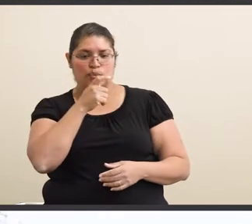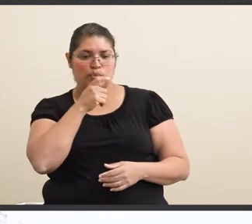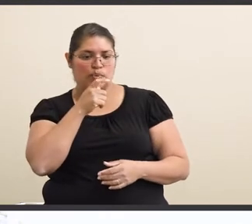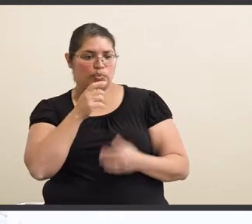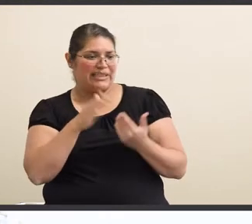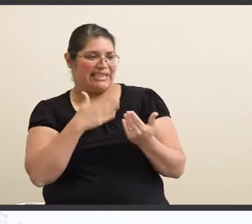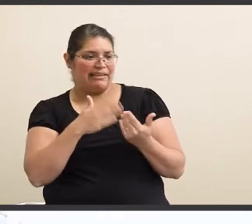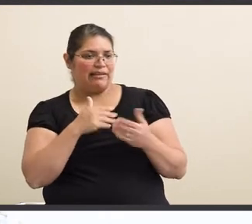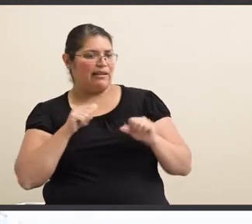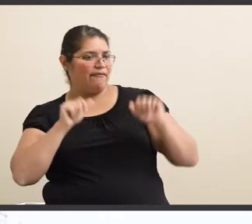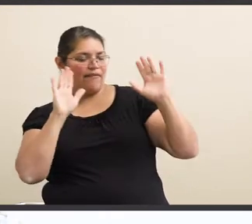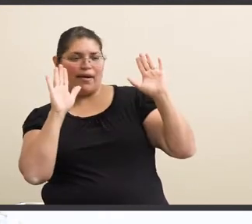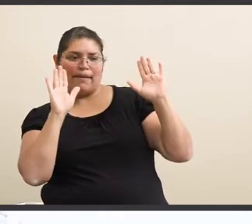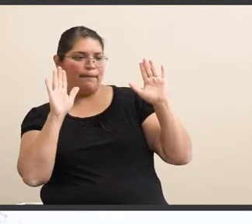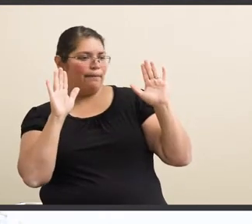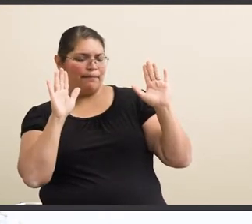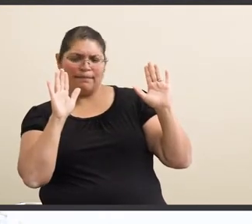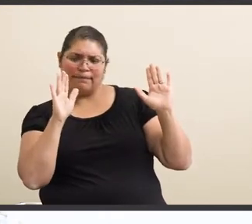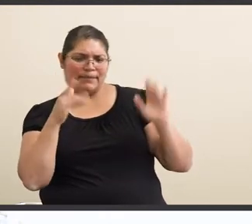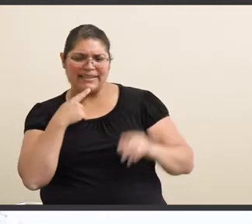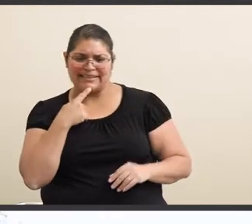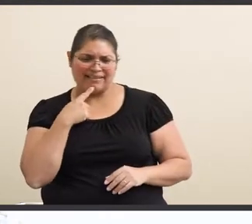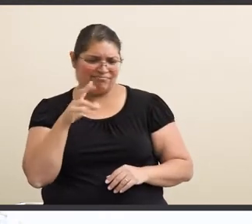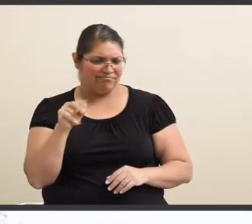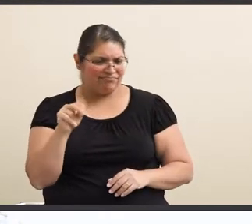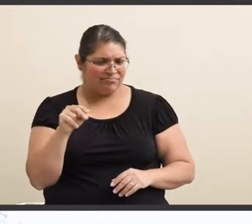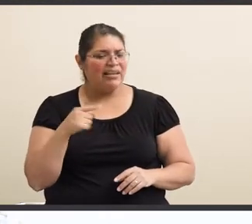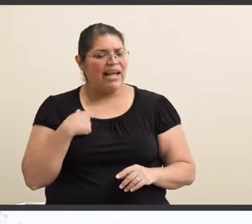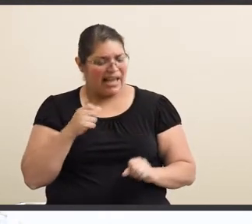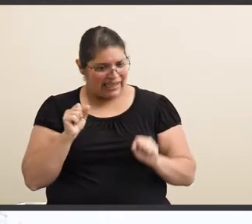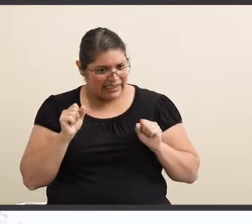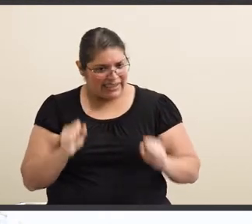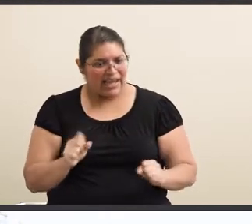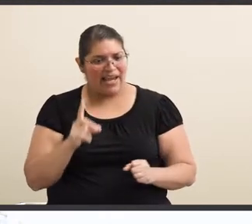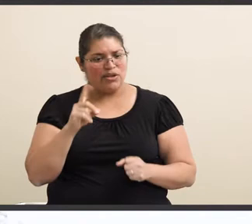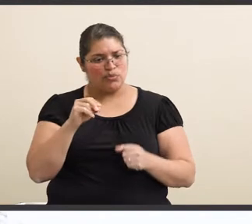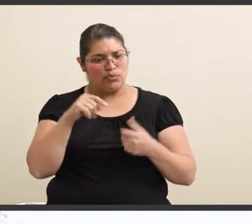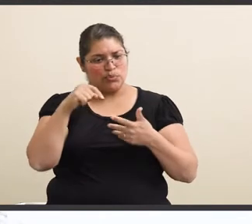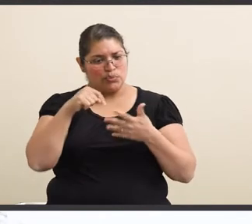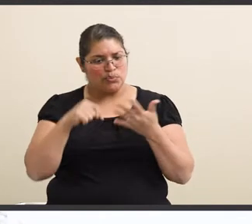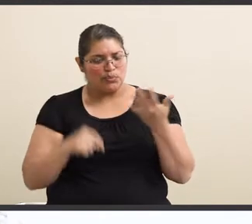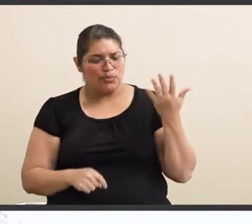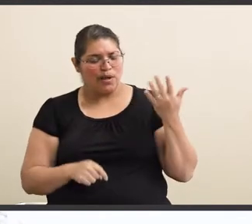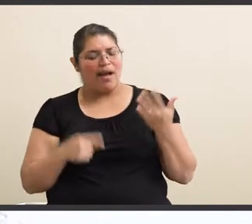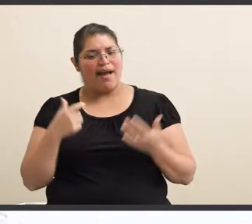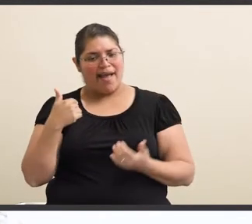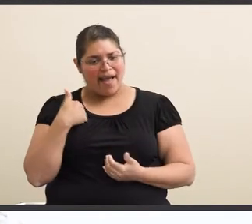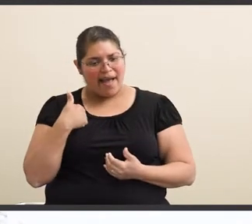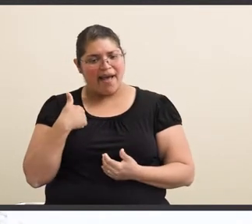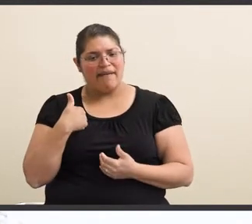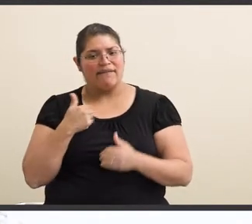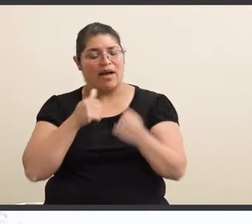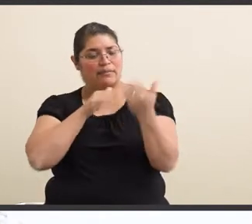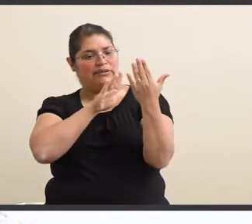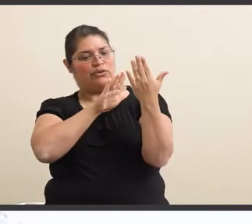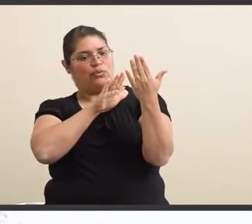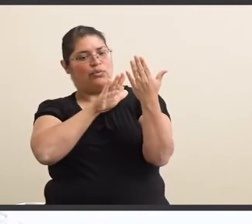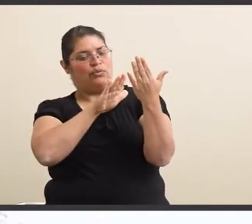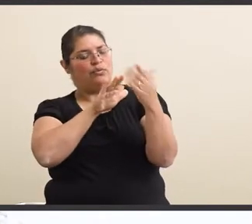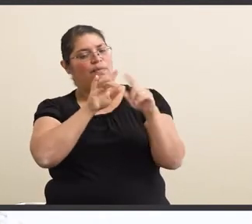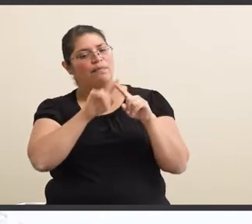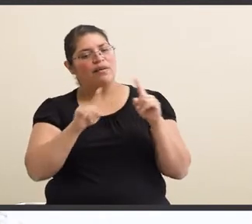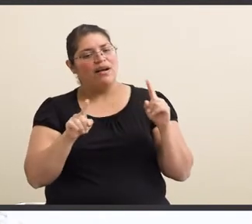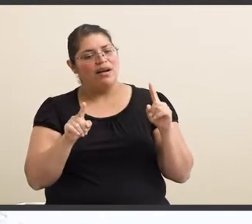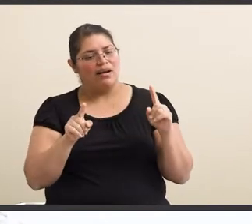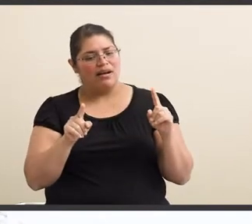easily give up and be like, hey, I can't do this, I, you know, I have this obstacle, I just,